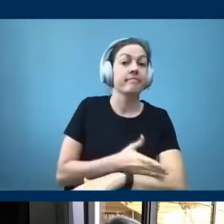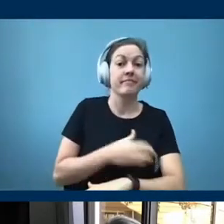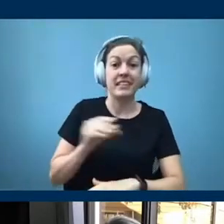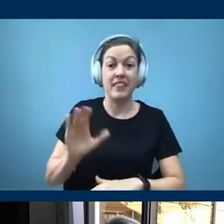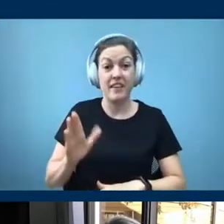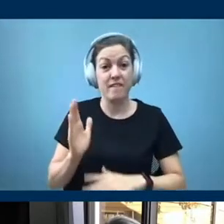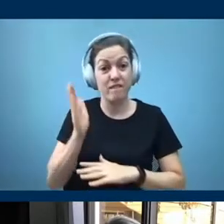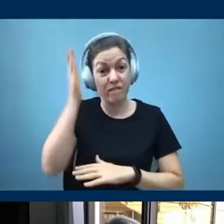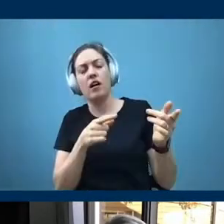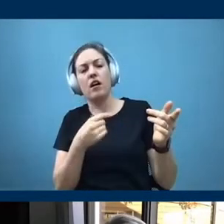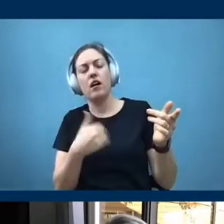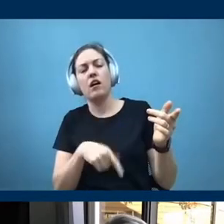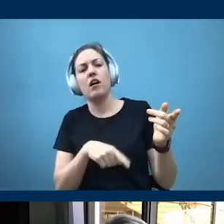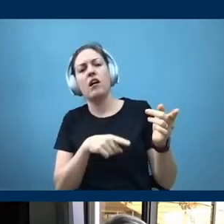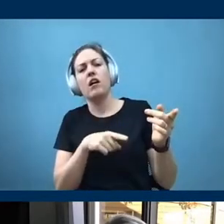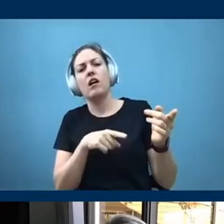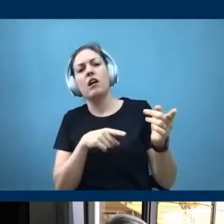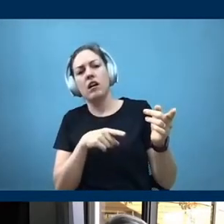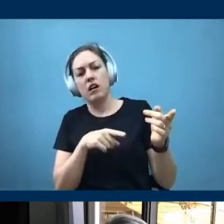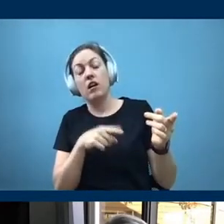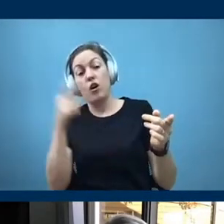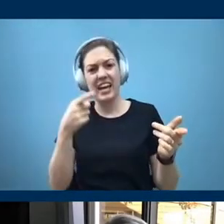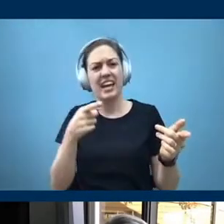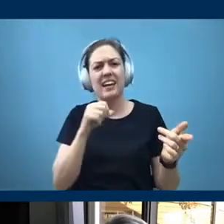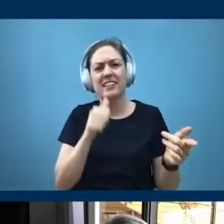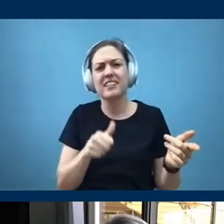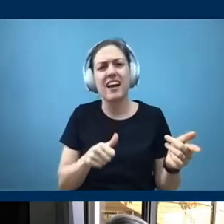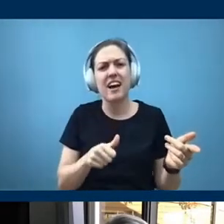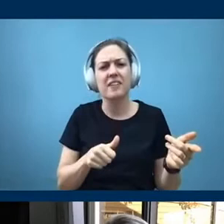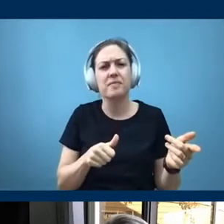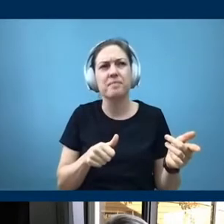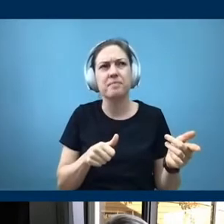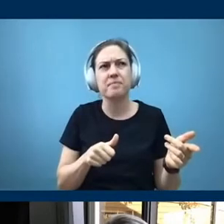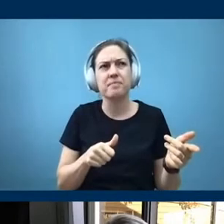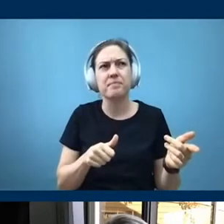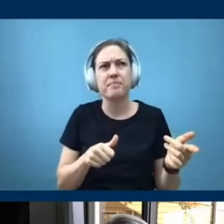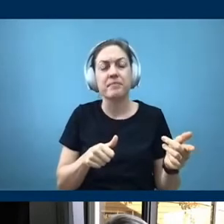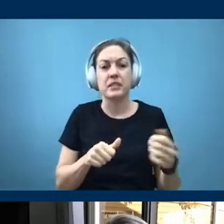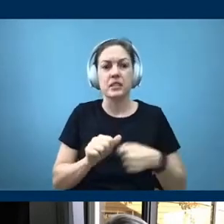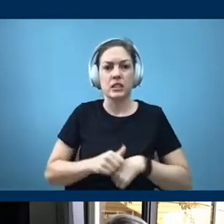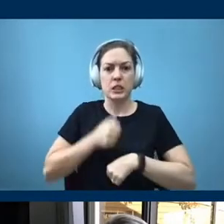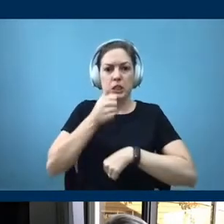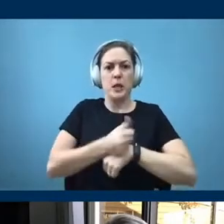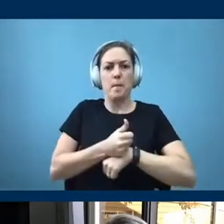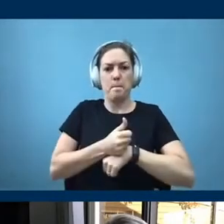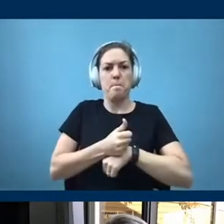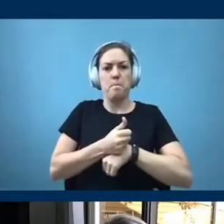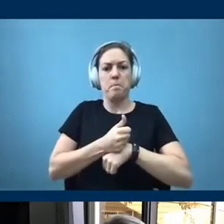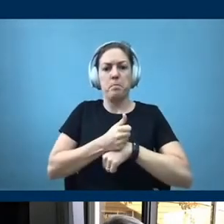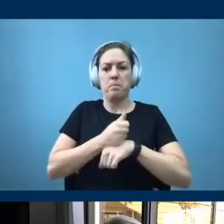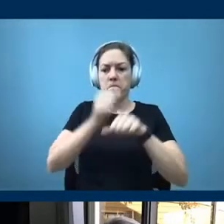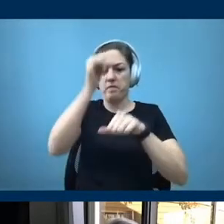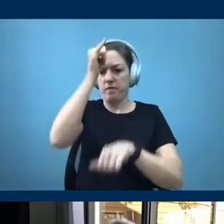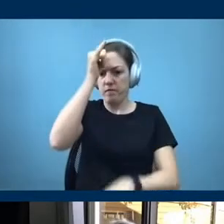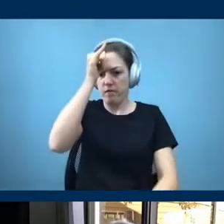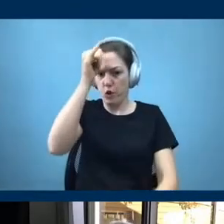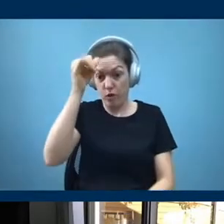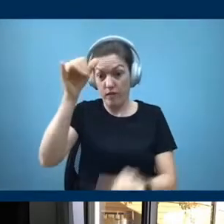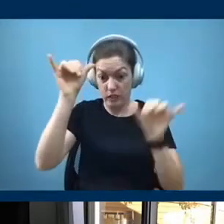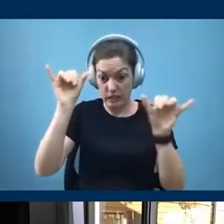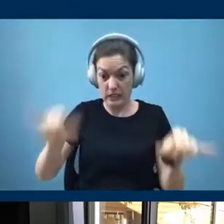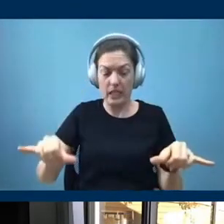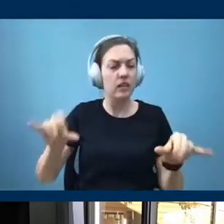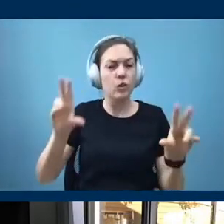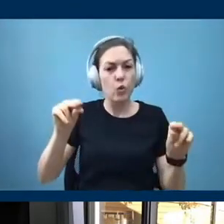much better. And, you know, the brain is not a fixed, rigid set of connections that we have.